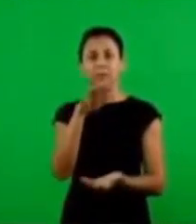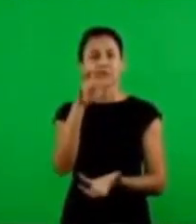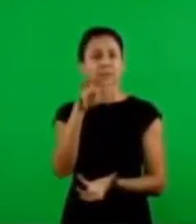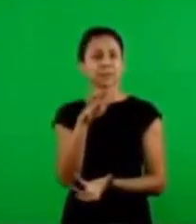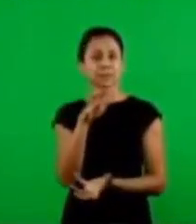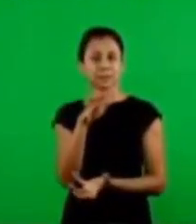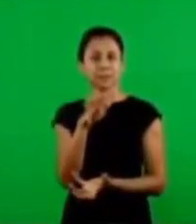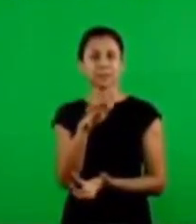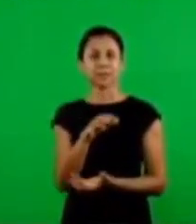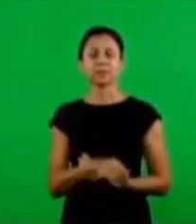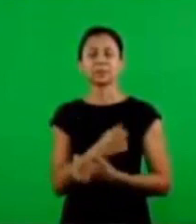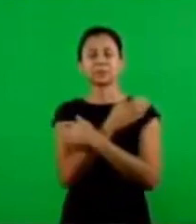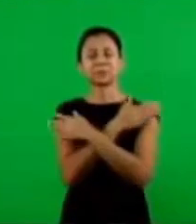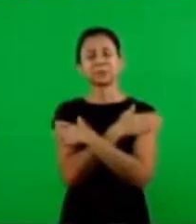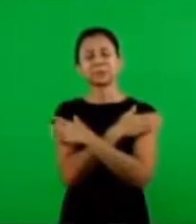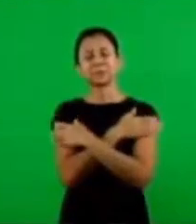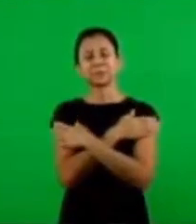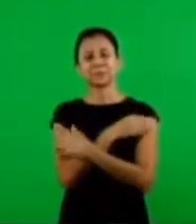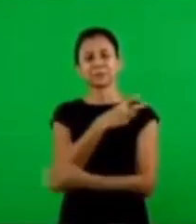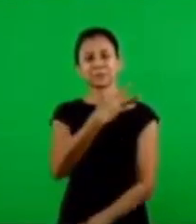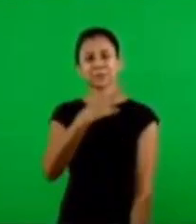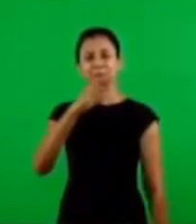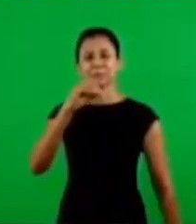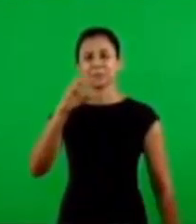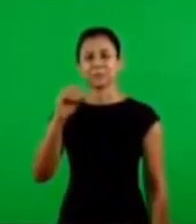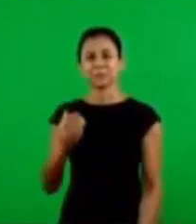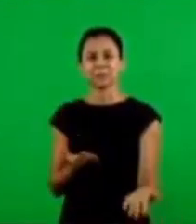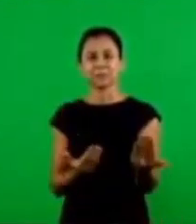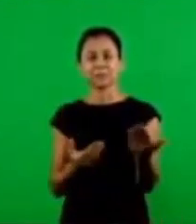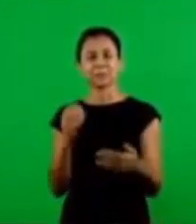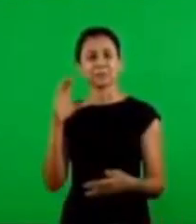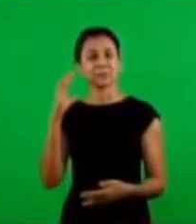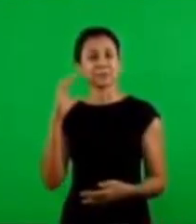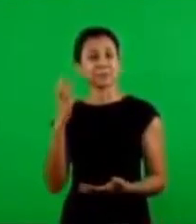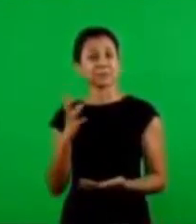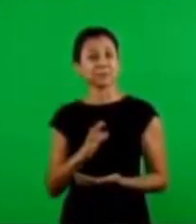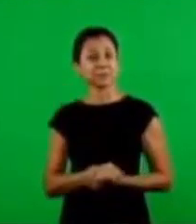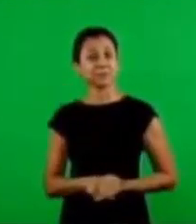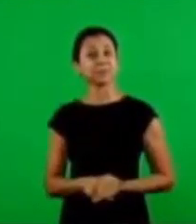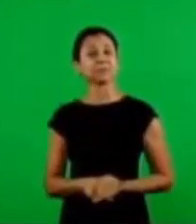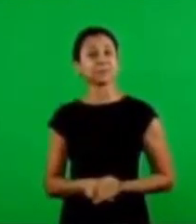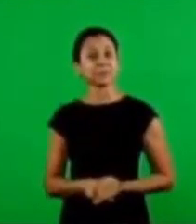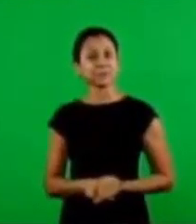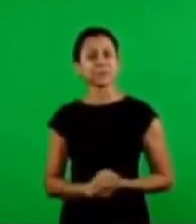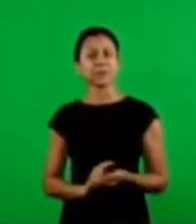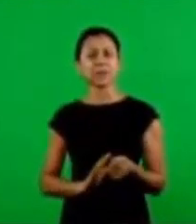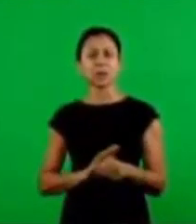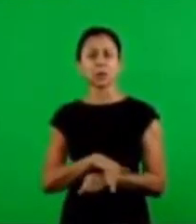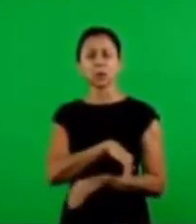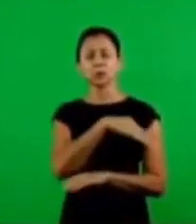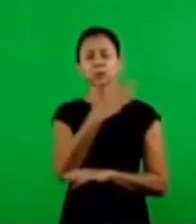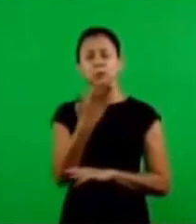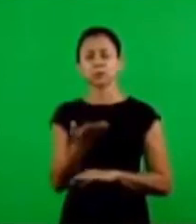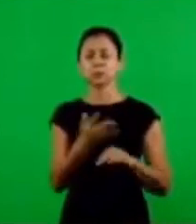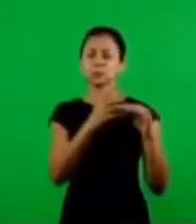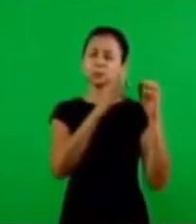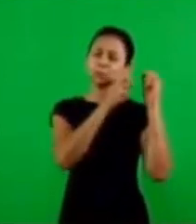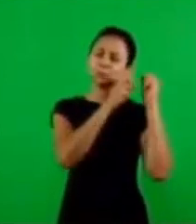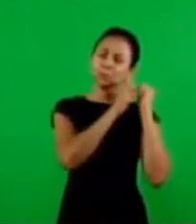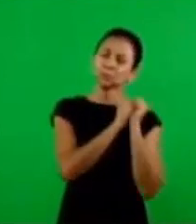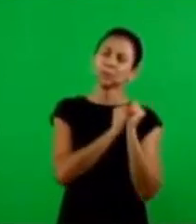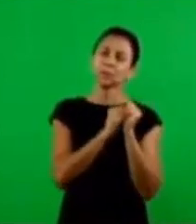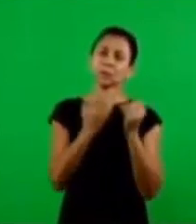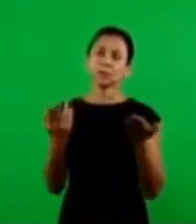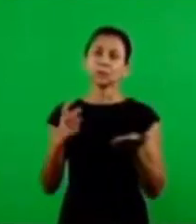in watching from Cariasica 300 youth watching from Cariasica they spent the night there and